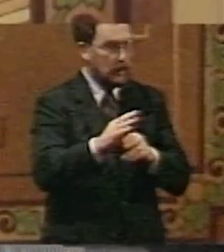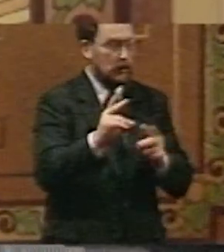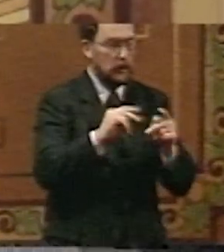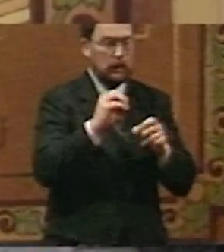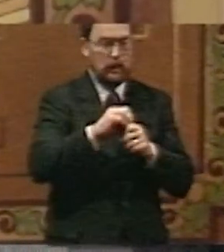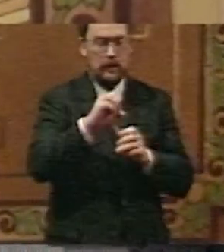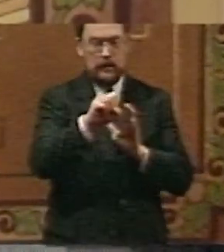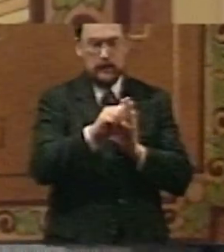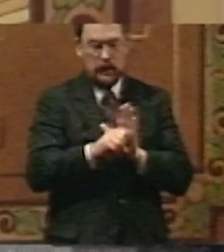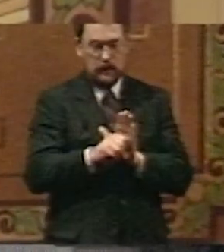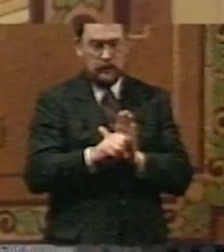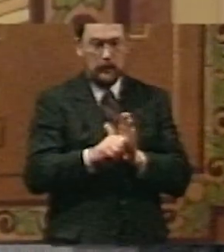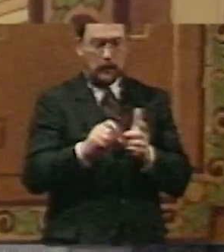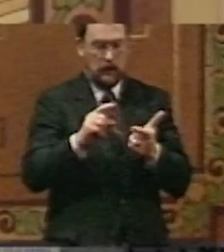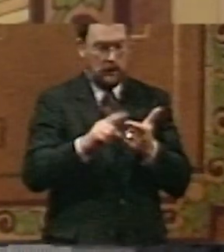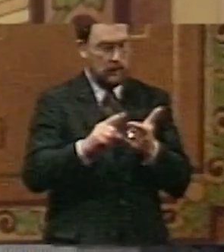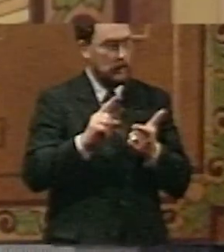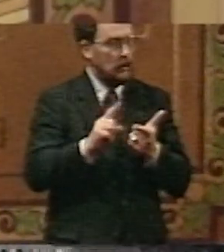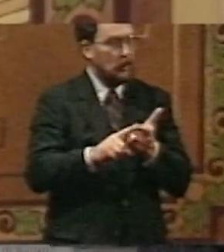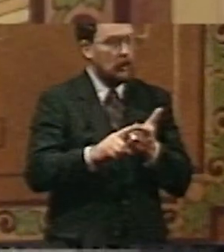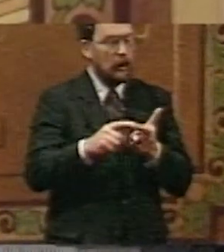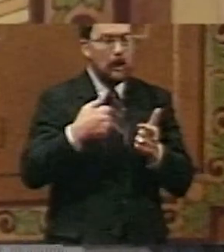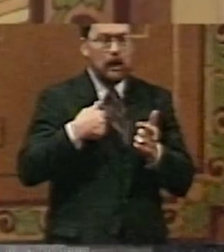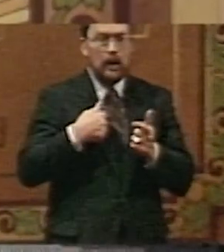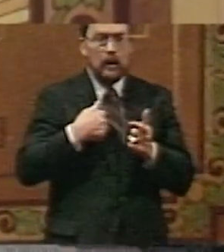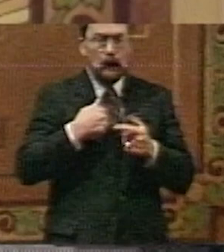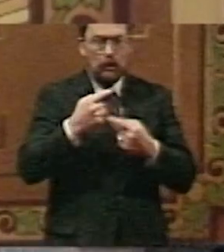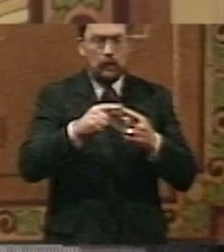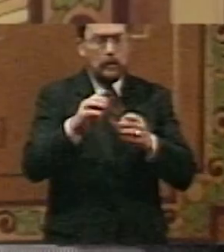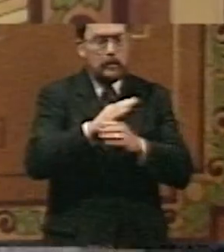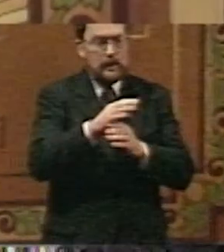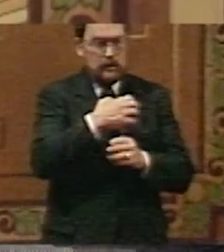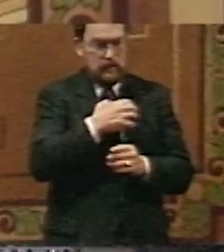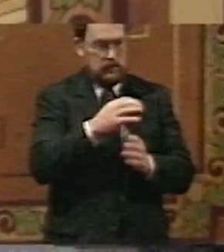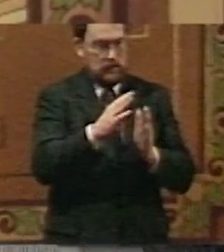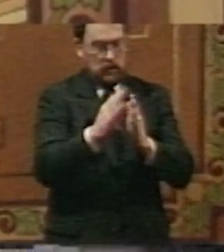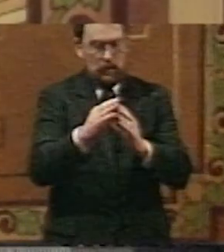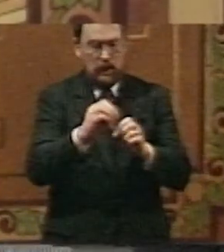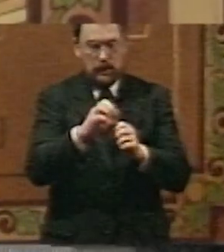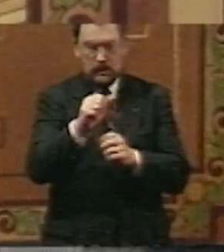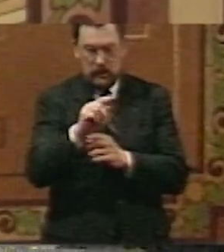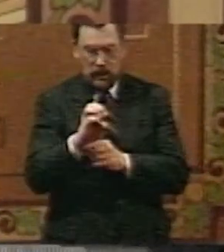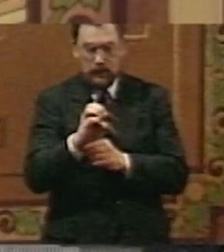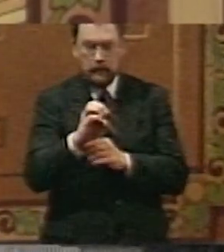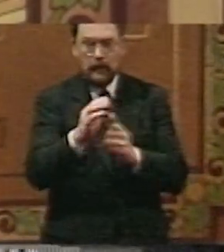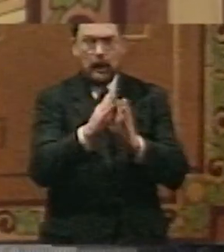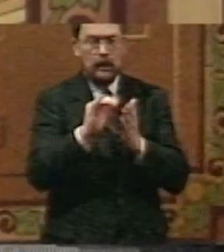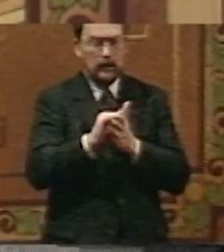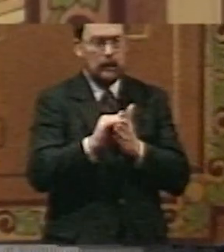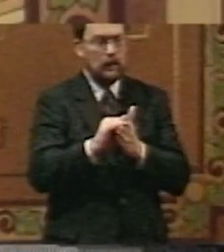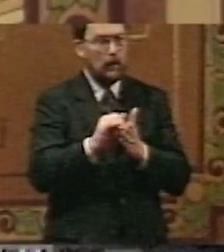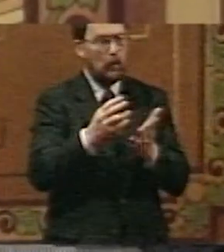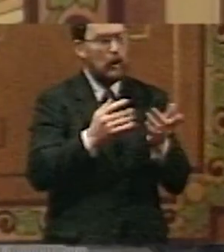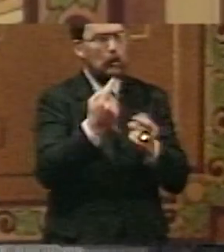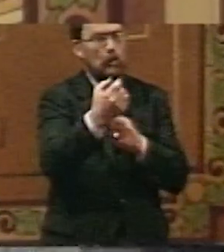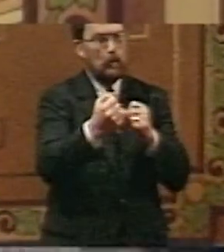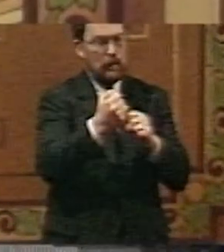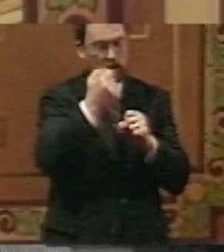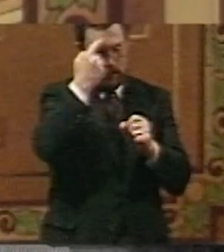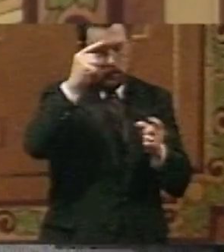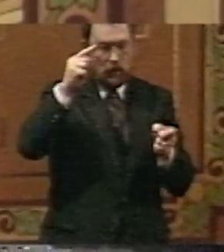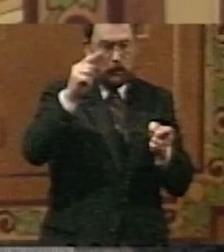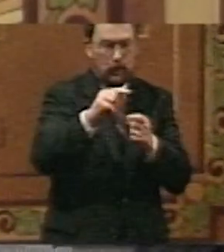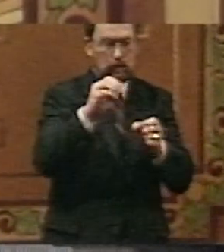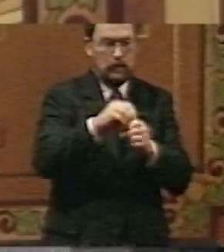in this state. Number two, I am going to go to the business community in this state and ask that they wait one year for a